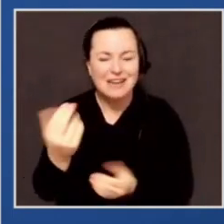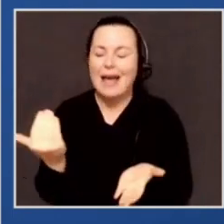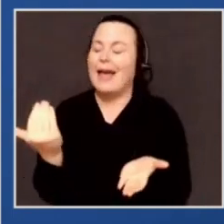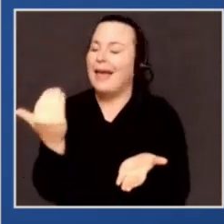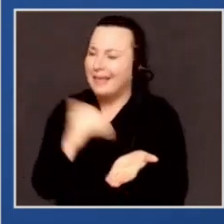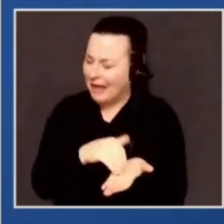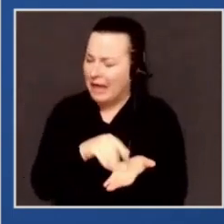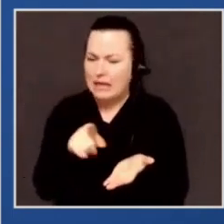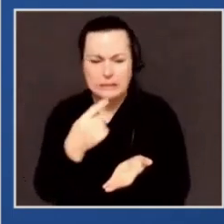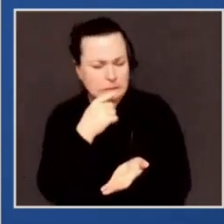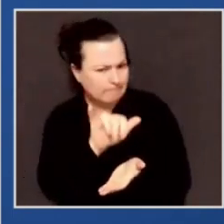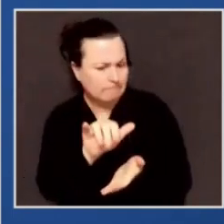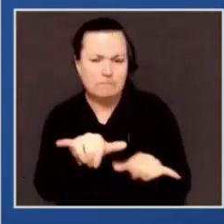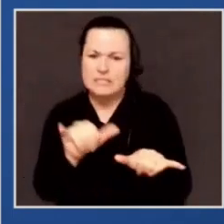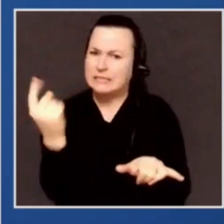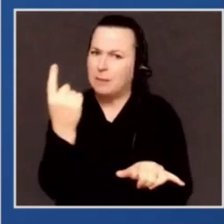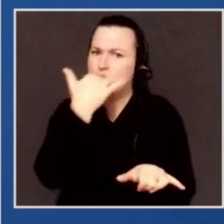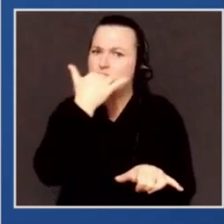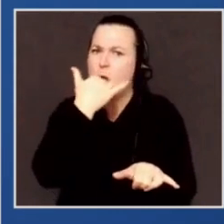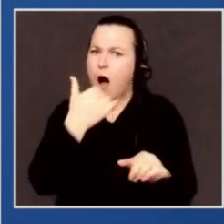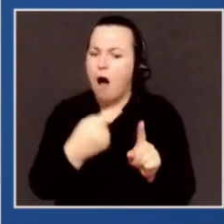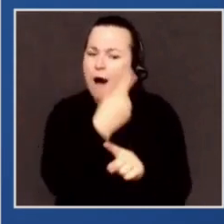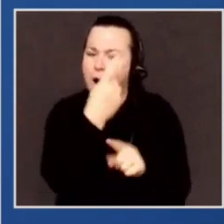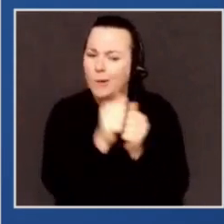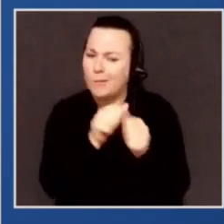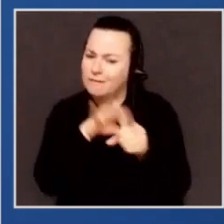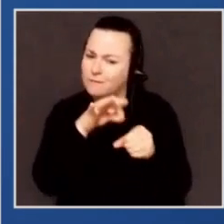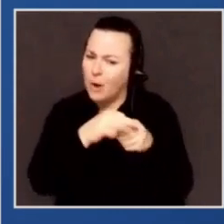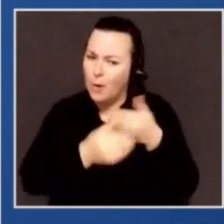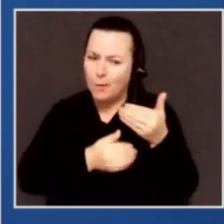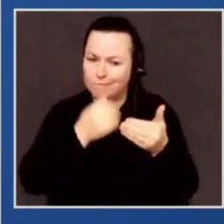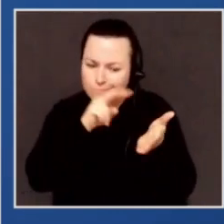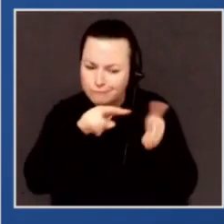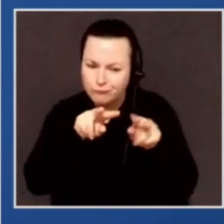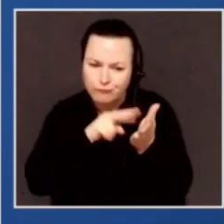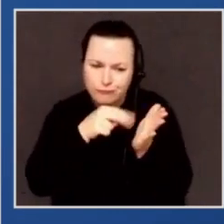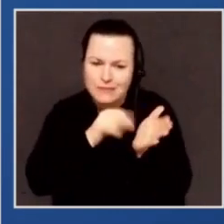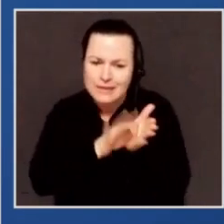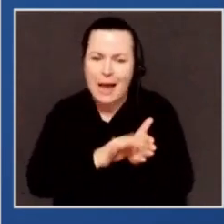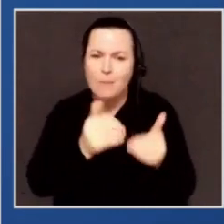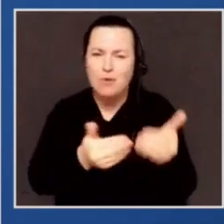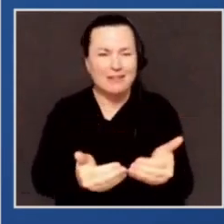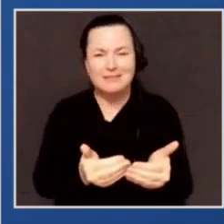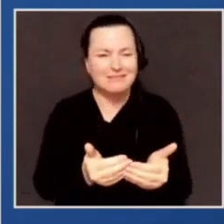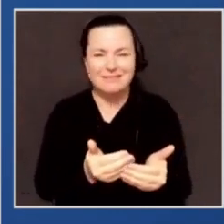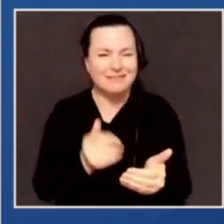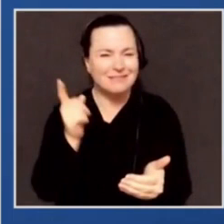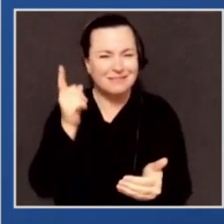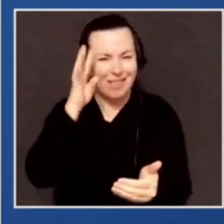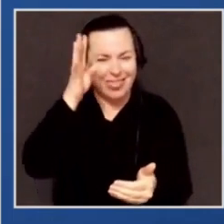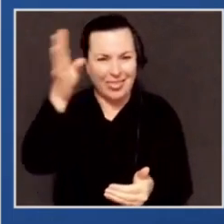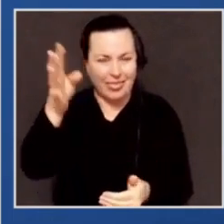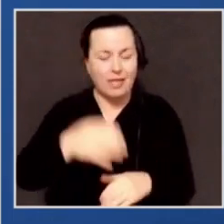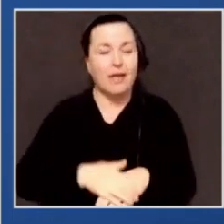that there was something improper in the polling observation or the vote observation process. Each political party had numerous